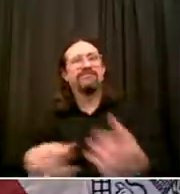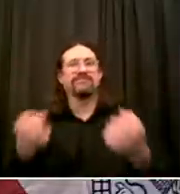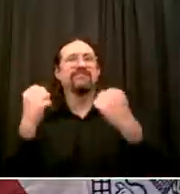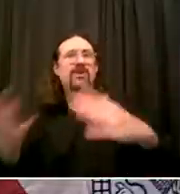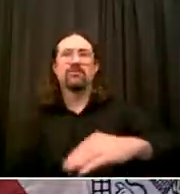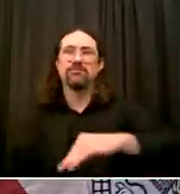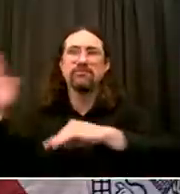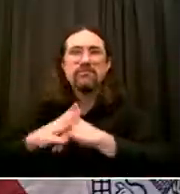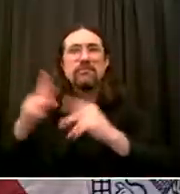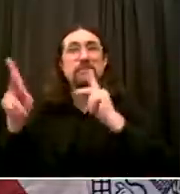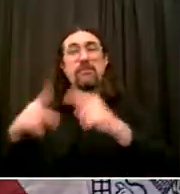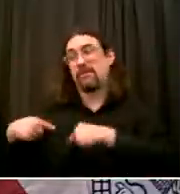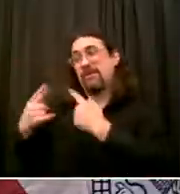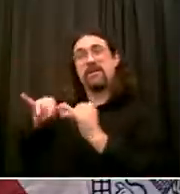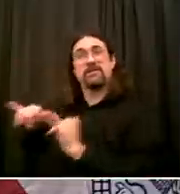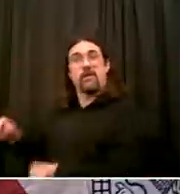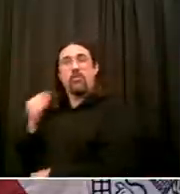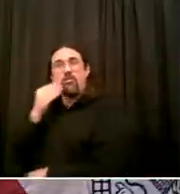our educators